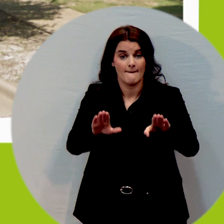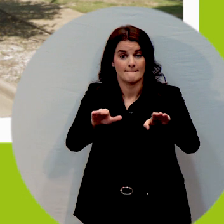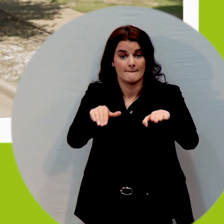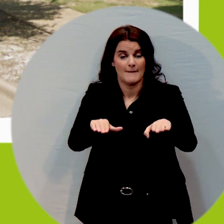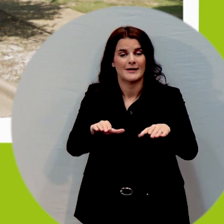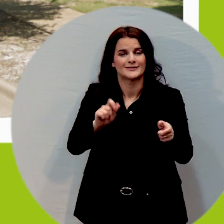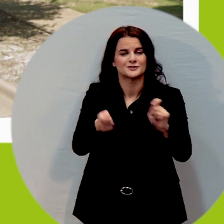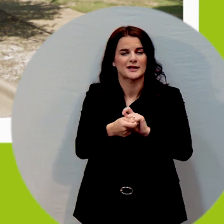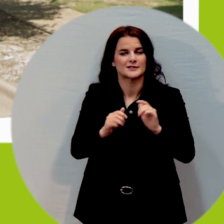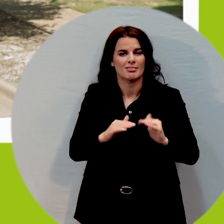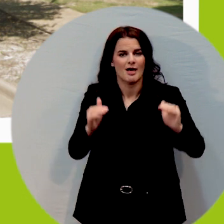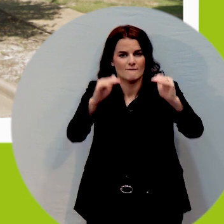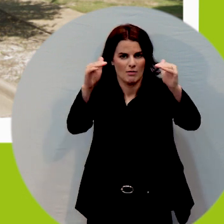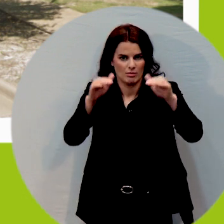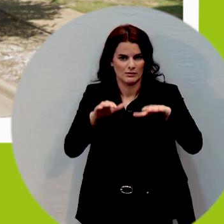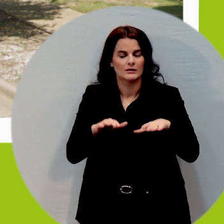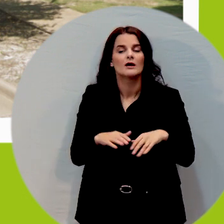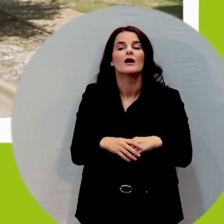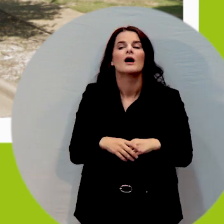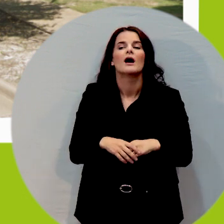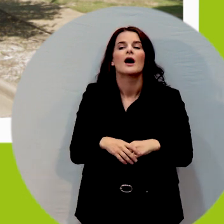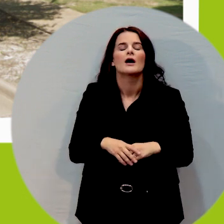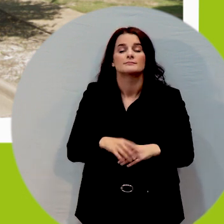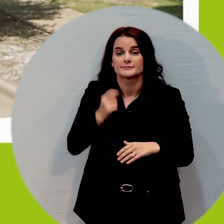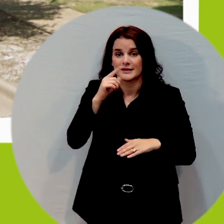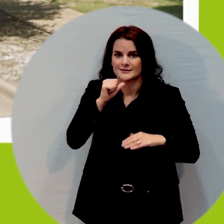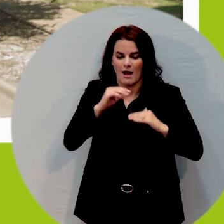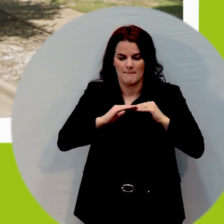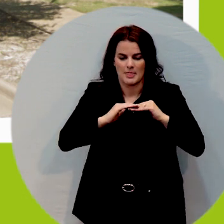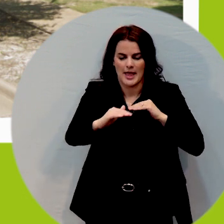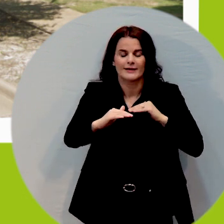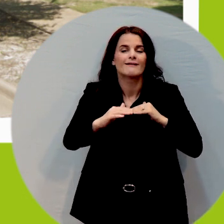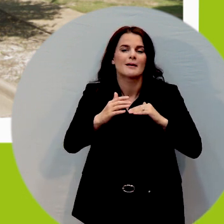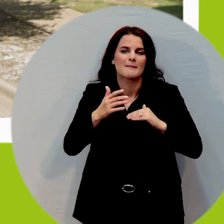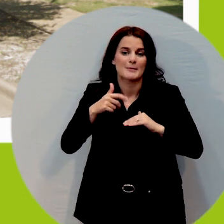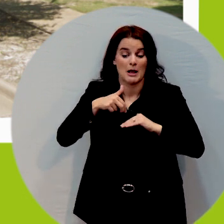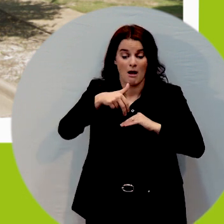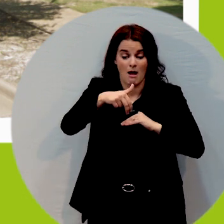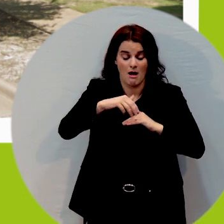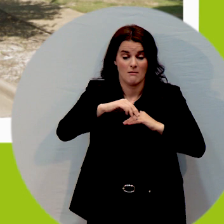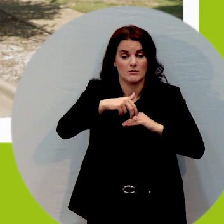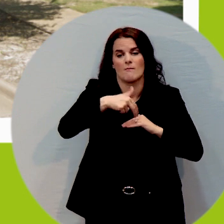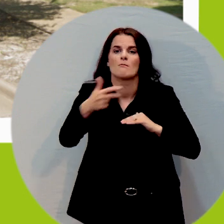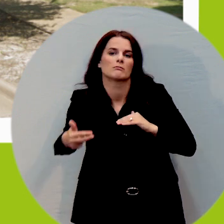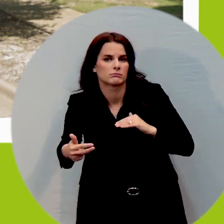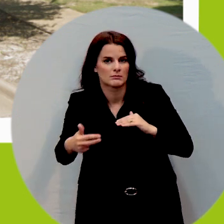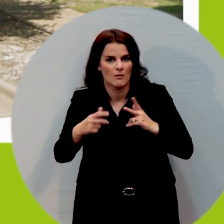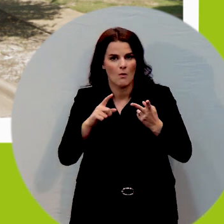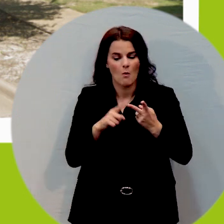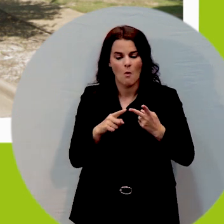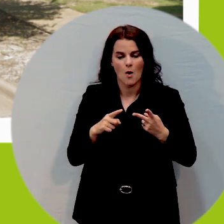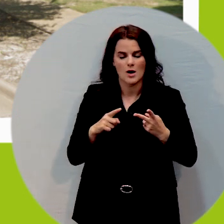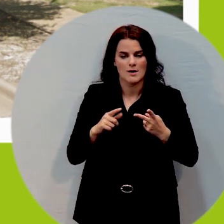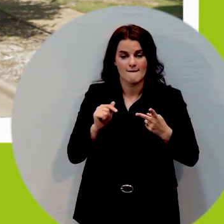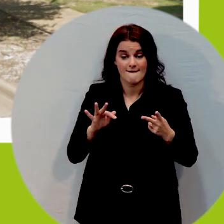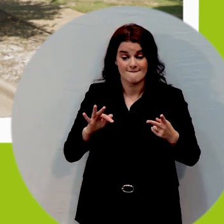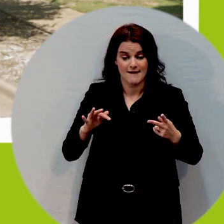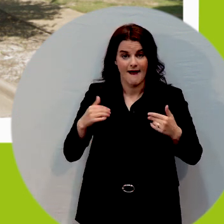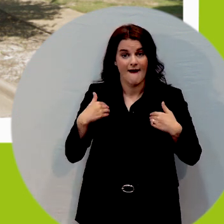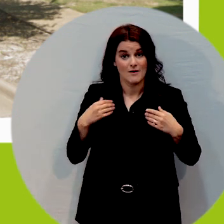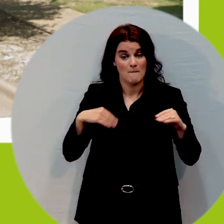it's potentially something that could be tripped over or cause cause a barrier for someone using a mobility device. We